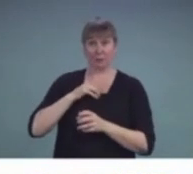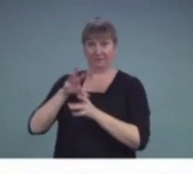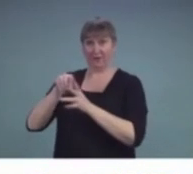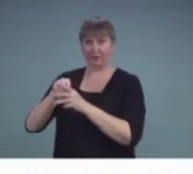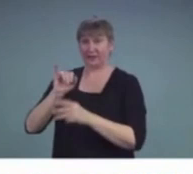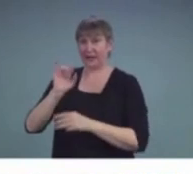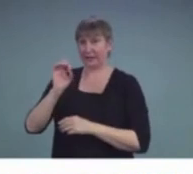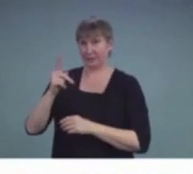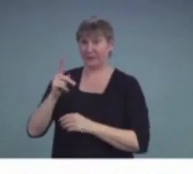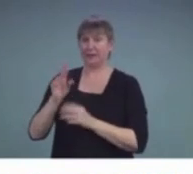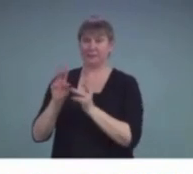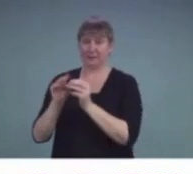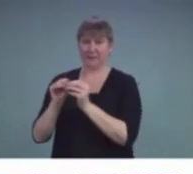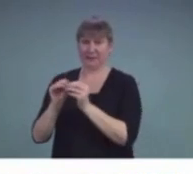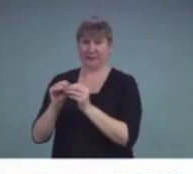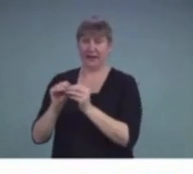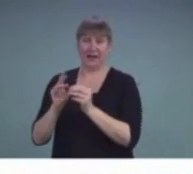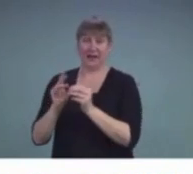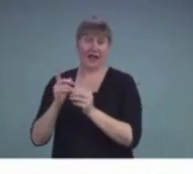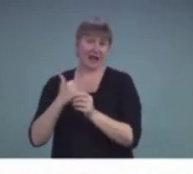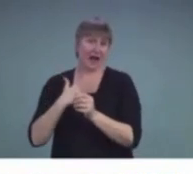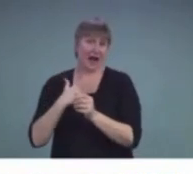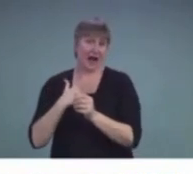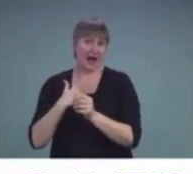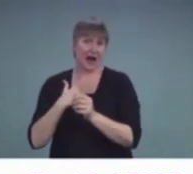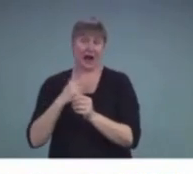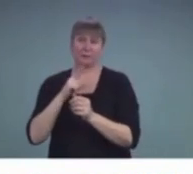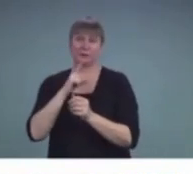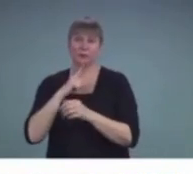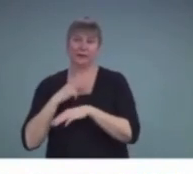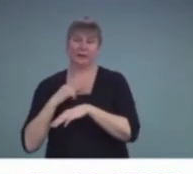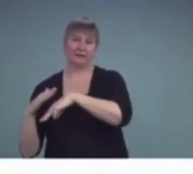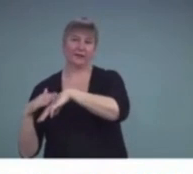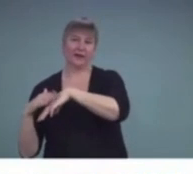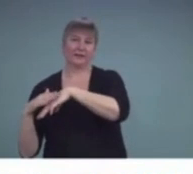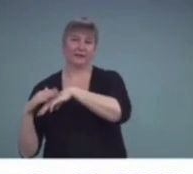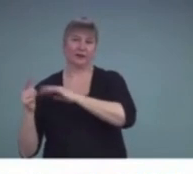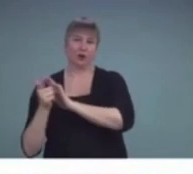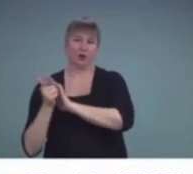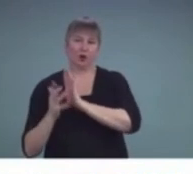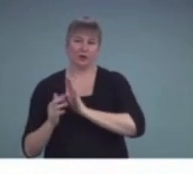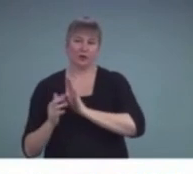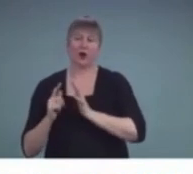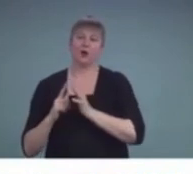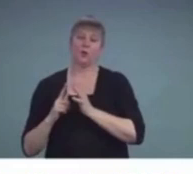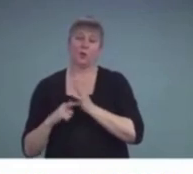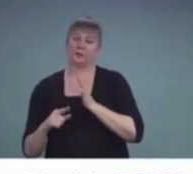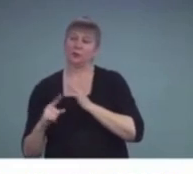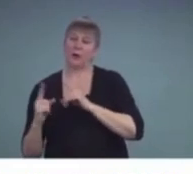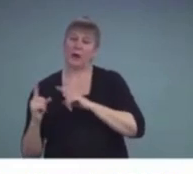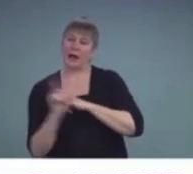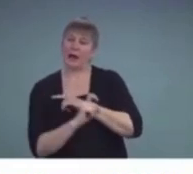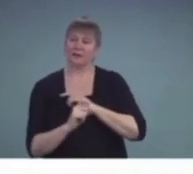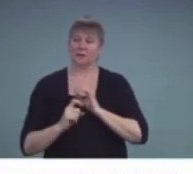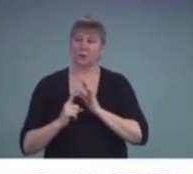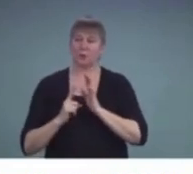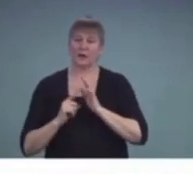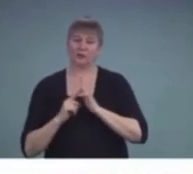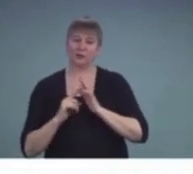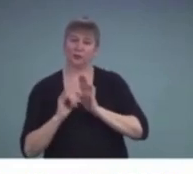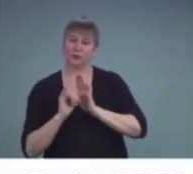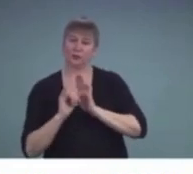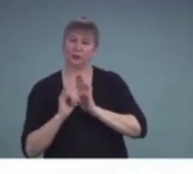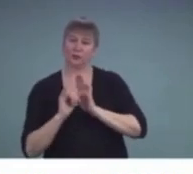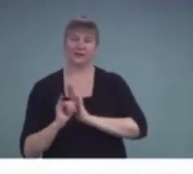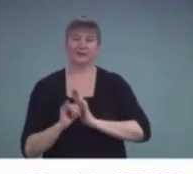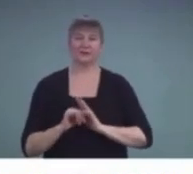And at that point, I was primarily guiding the attorney in what to look for, what to ask, those kinds of things. But to me, these are